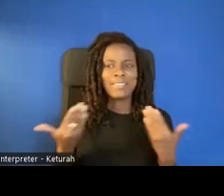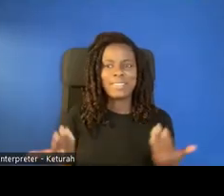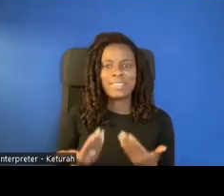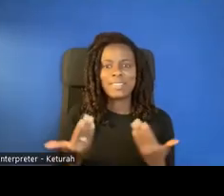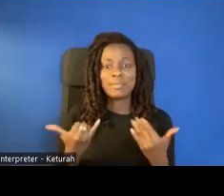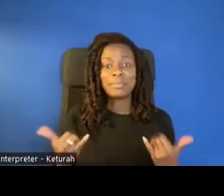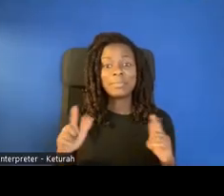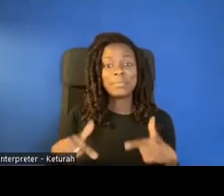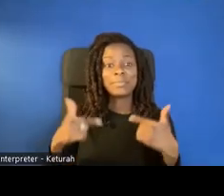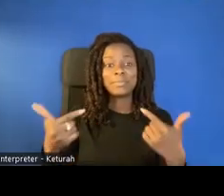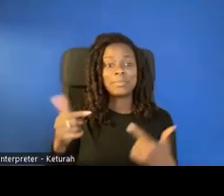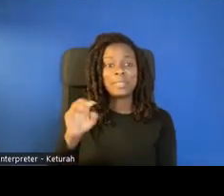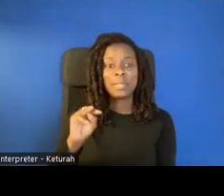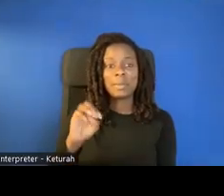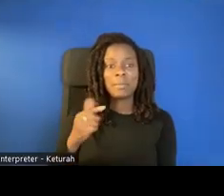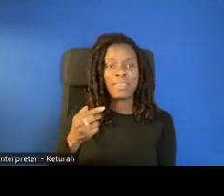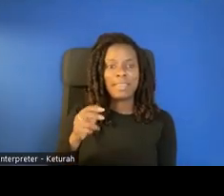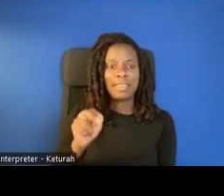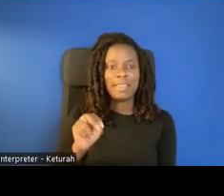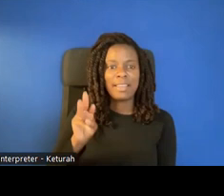over to Megan, Wendy, and Tony.